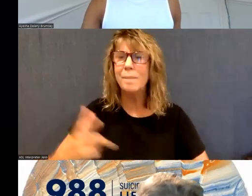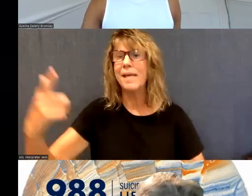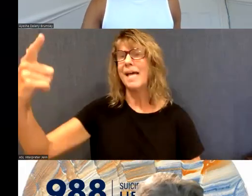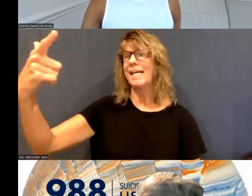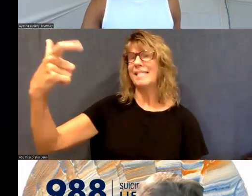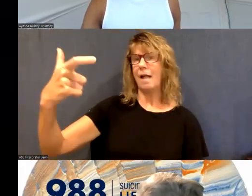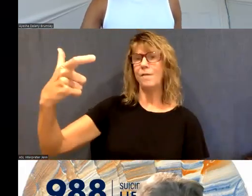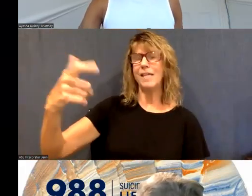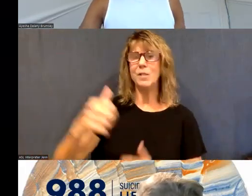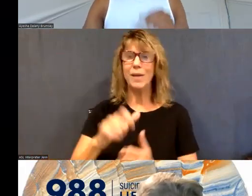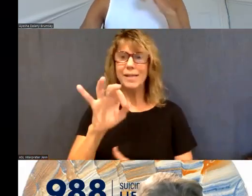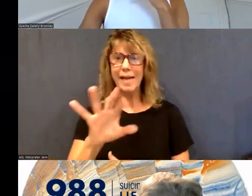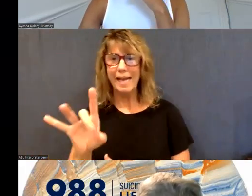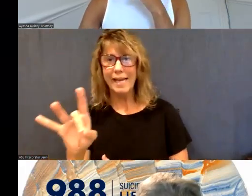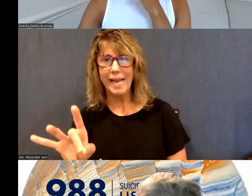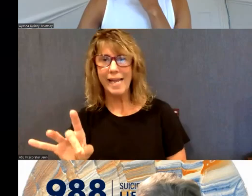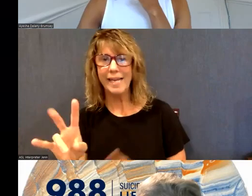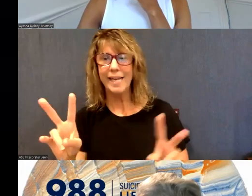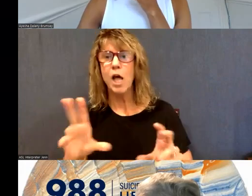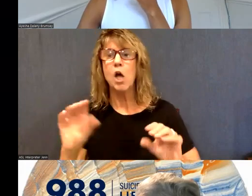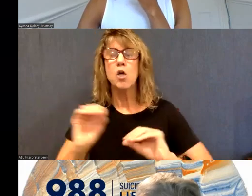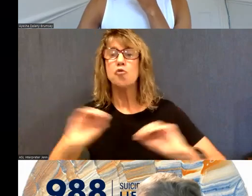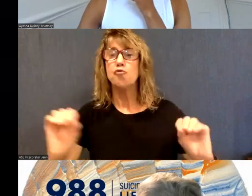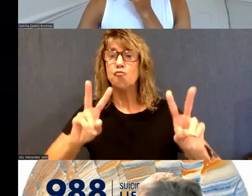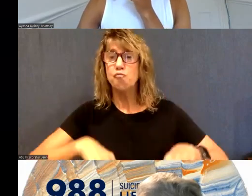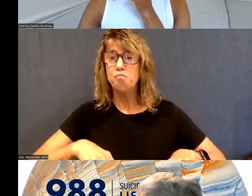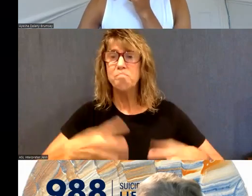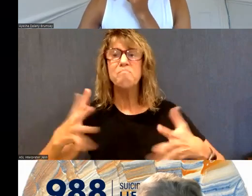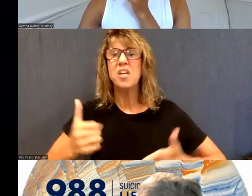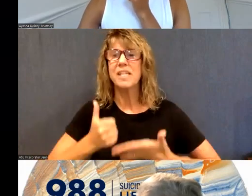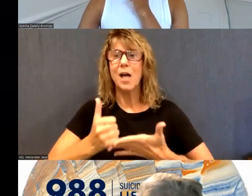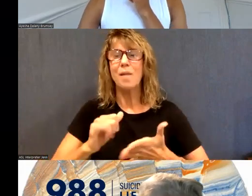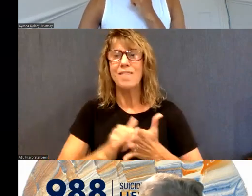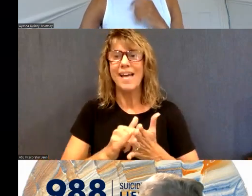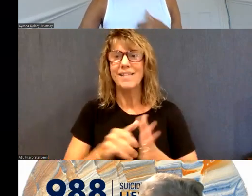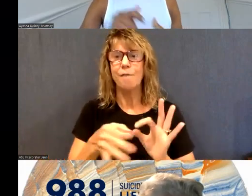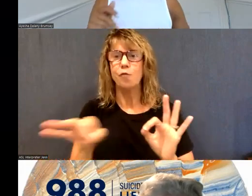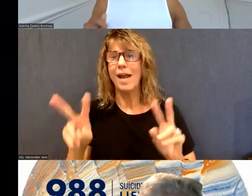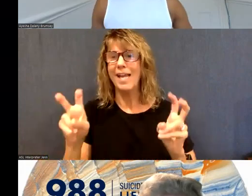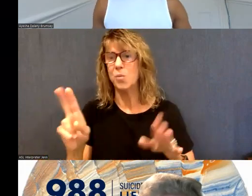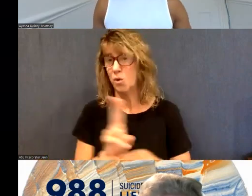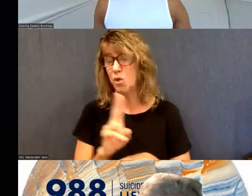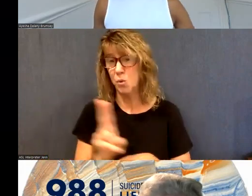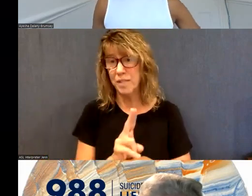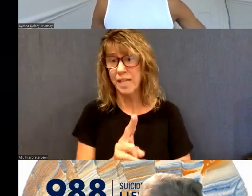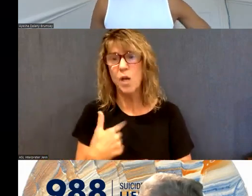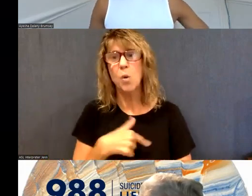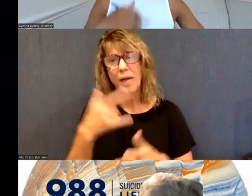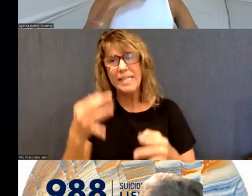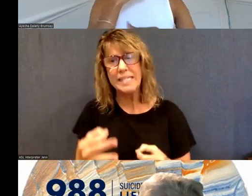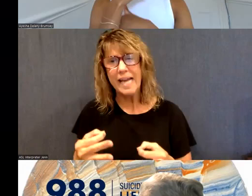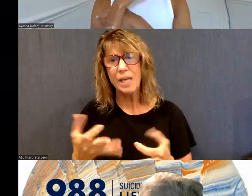judgment, just help. This is a tagline that has been testing really well for us, which is why we have decided that we really